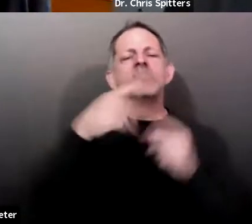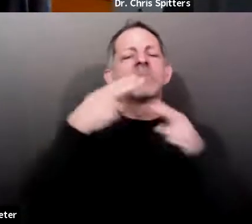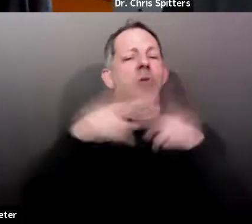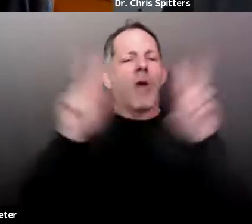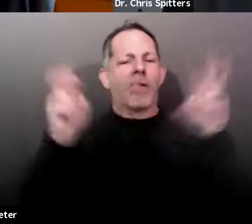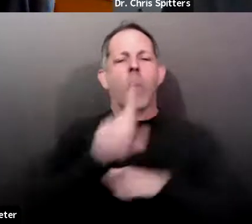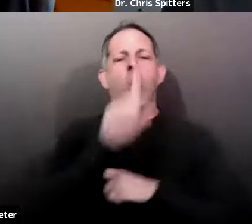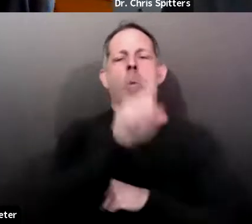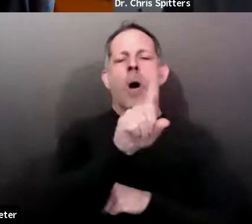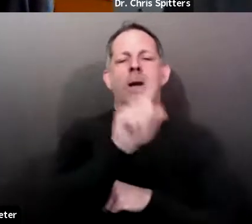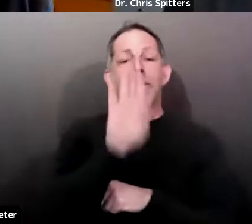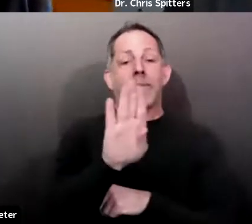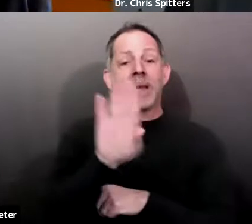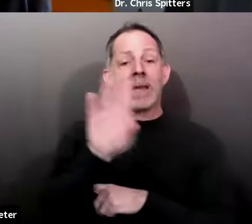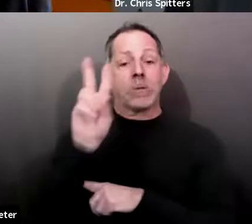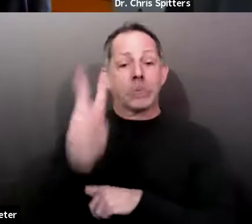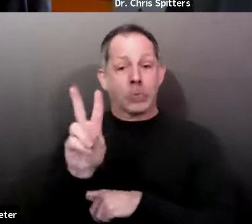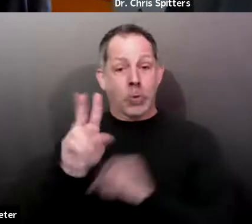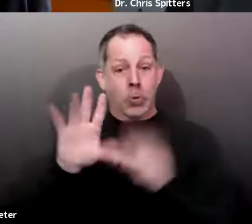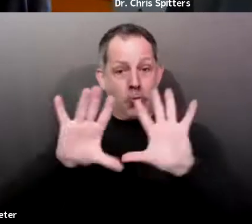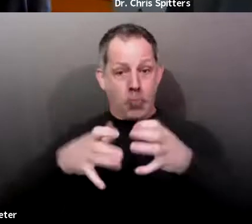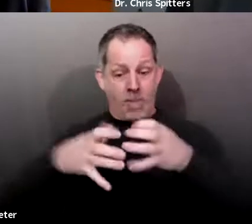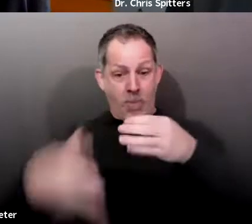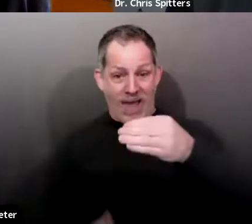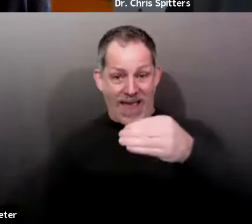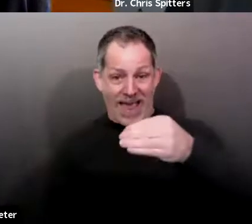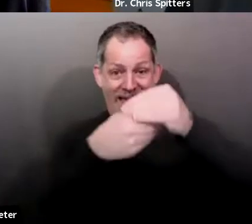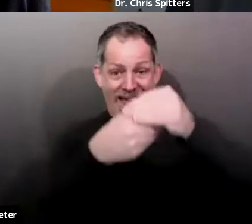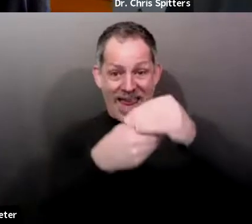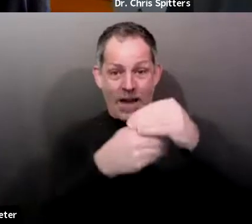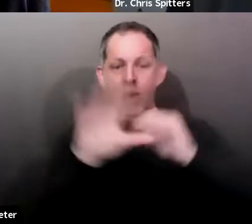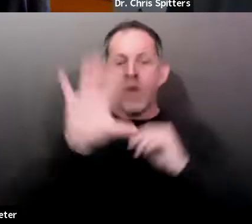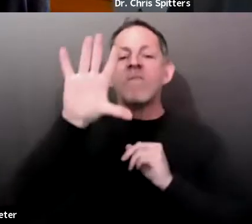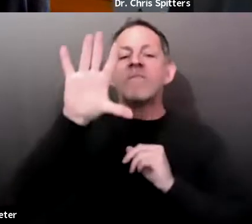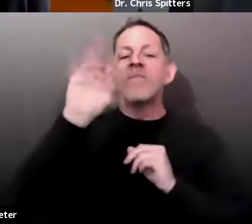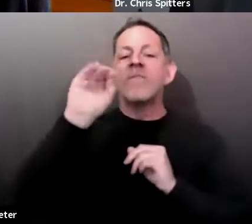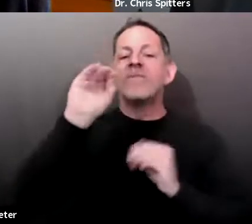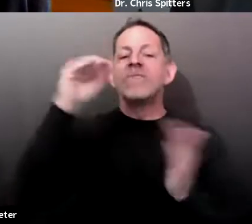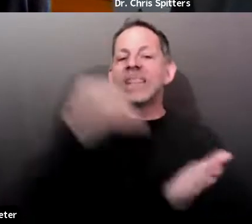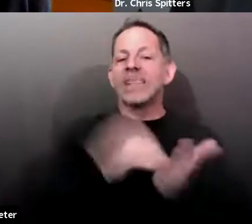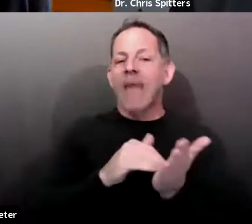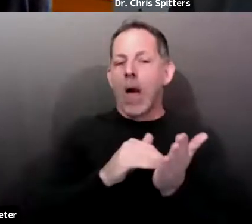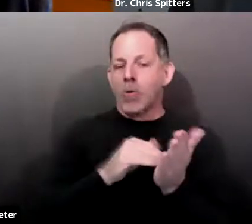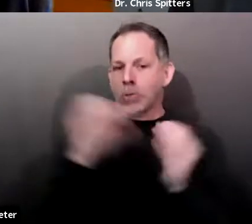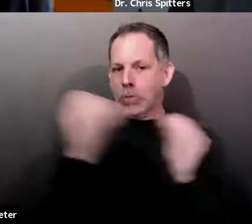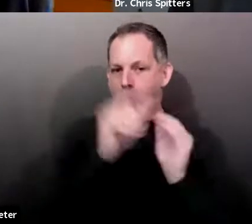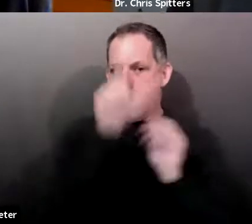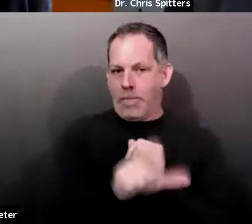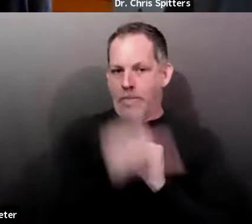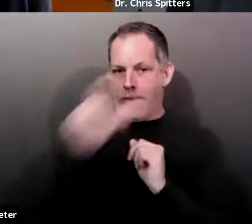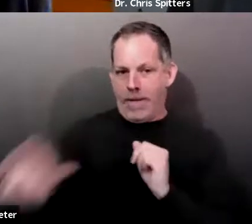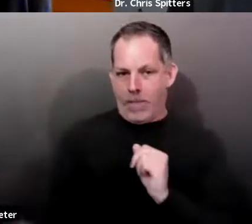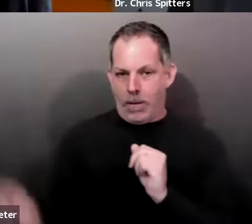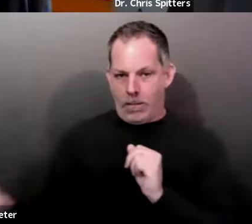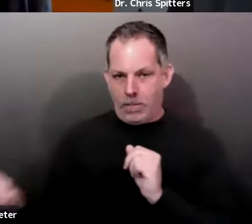add about 50,000 additional residents. So 80,000 residents added to what was